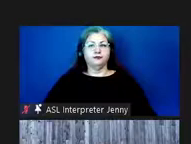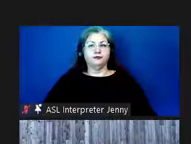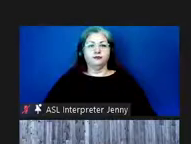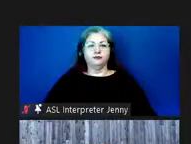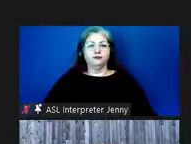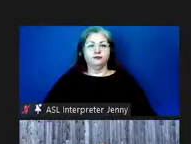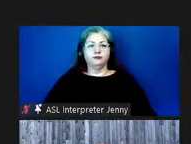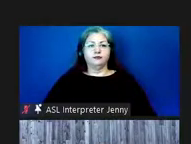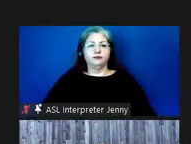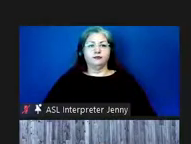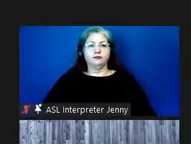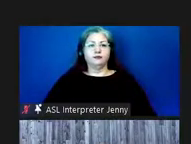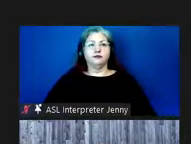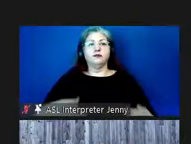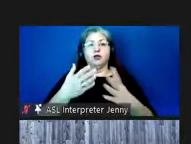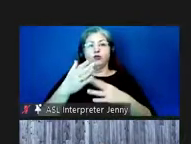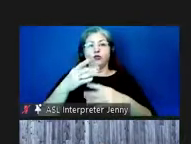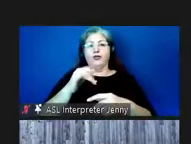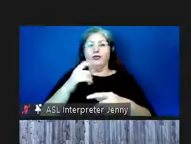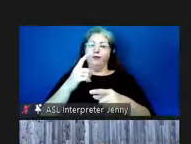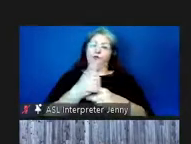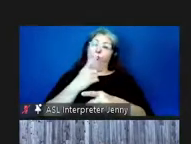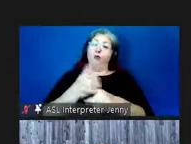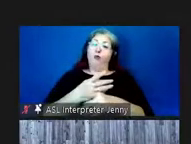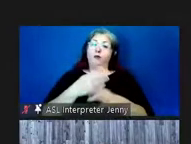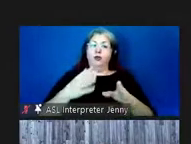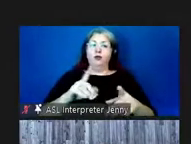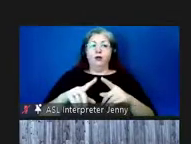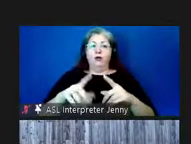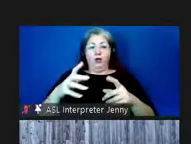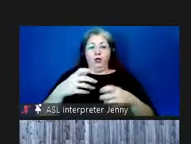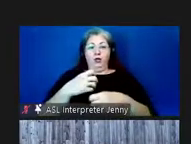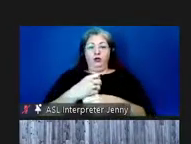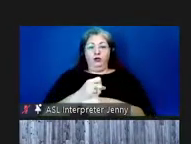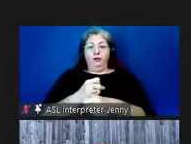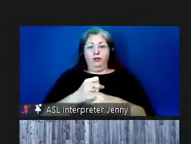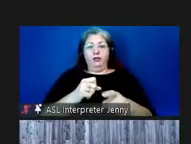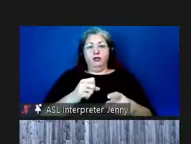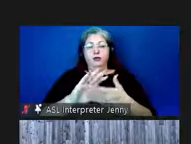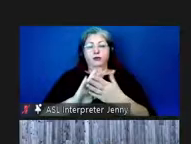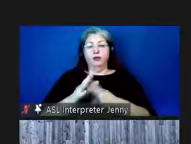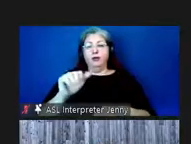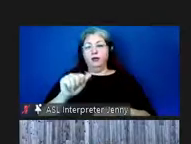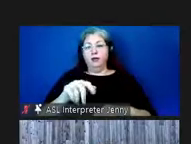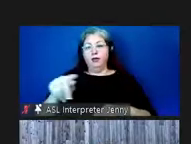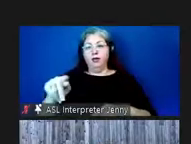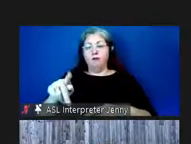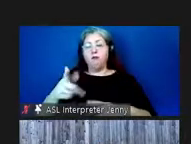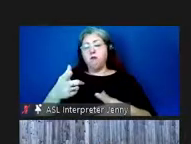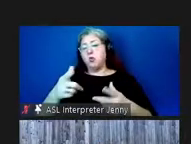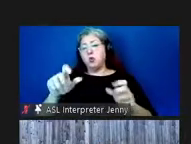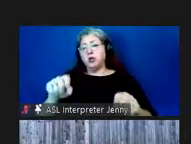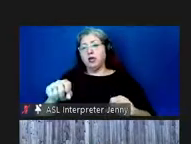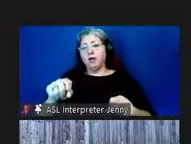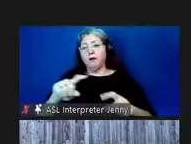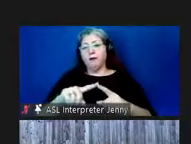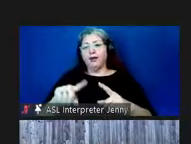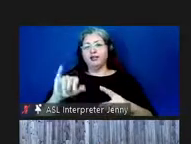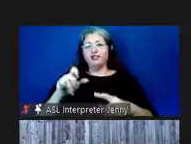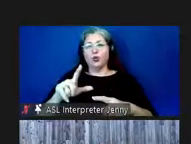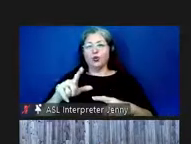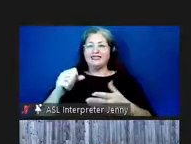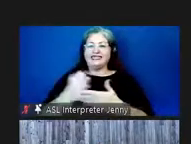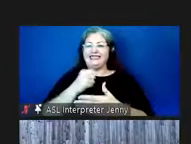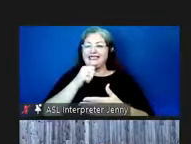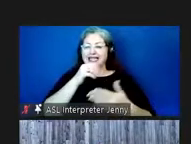through the proper way now if you wanted to create this into an app which you can unfortunately joe's not here which